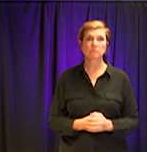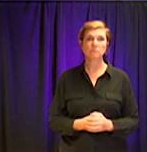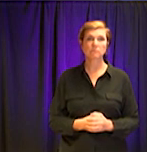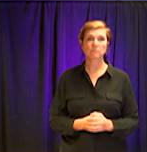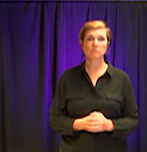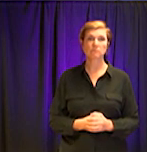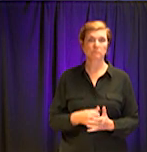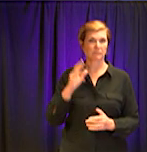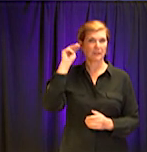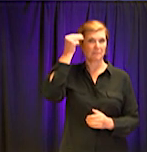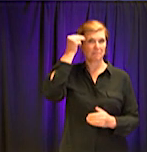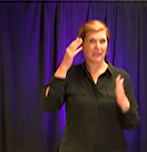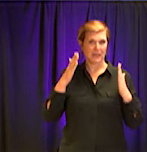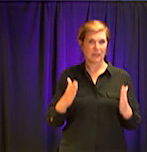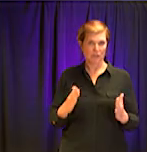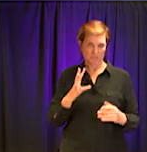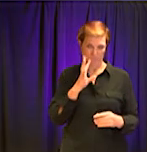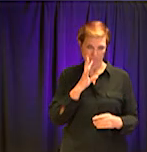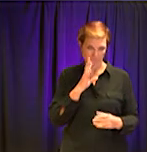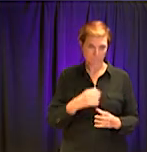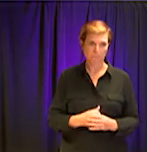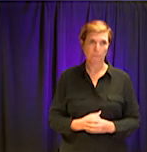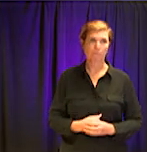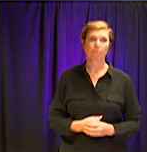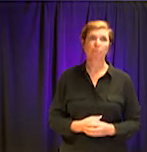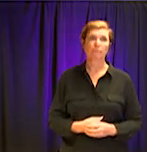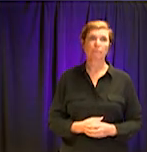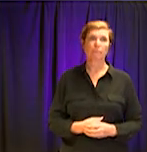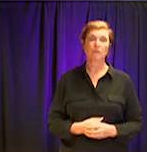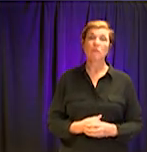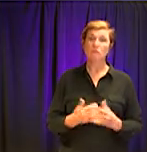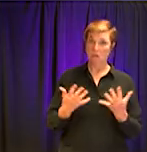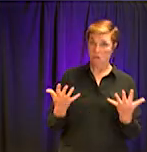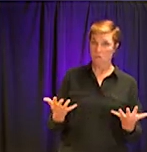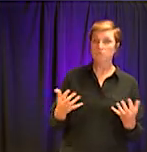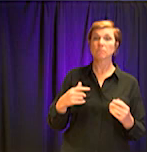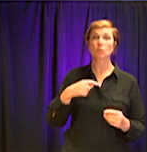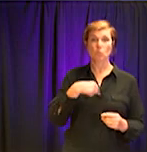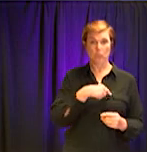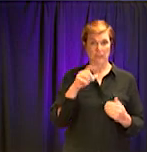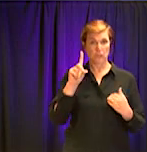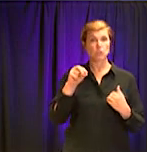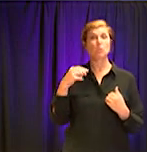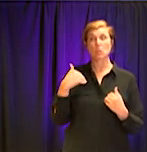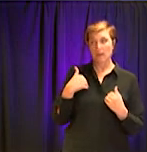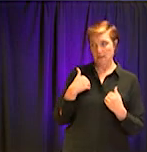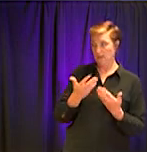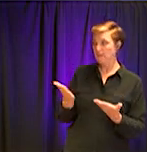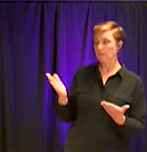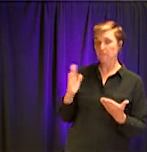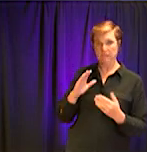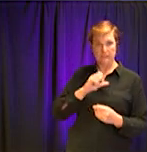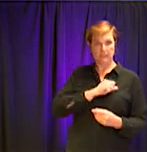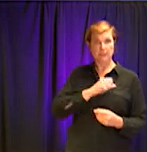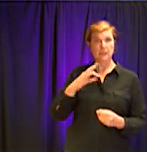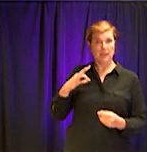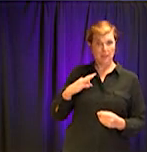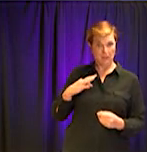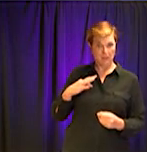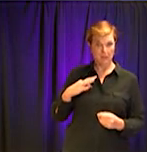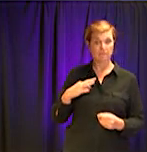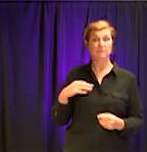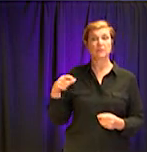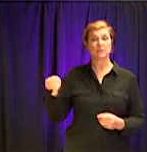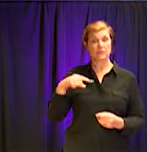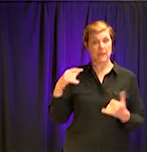One of the things that we are doing is we have some folks on our staff that are getting together and trying to